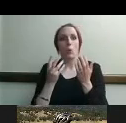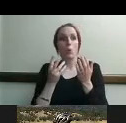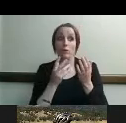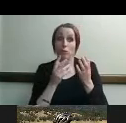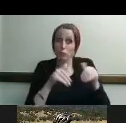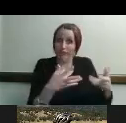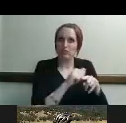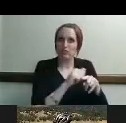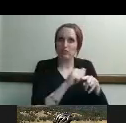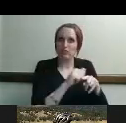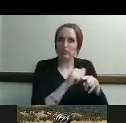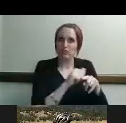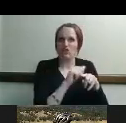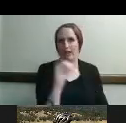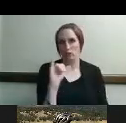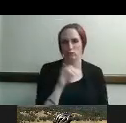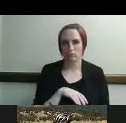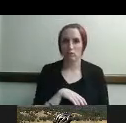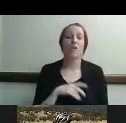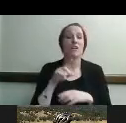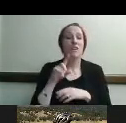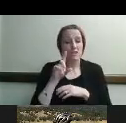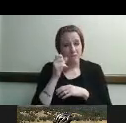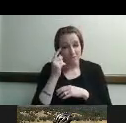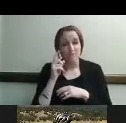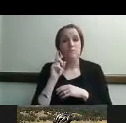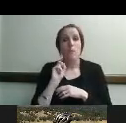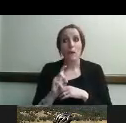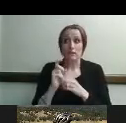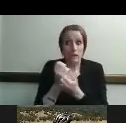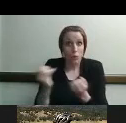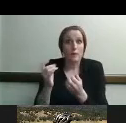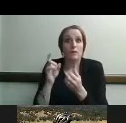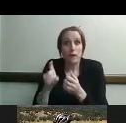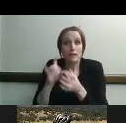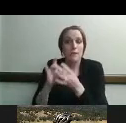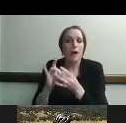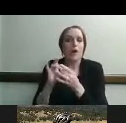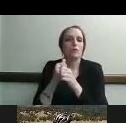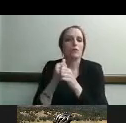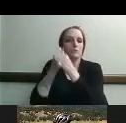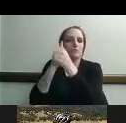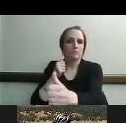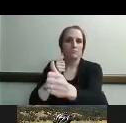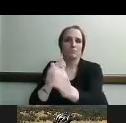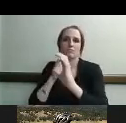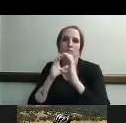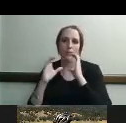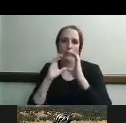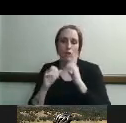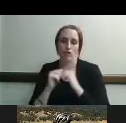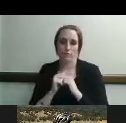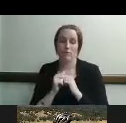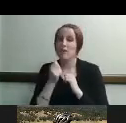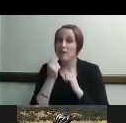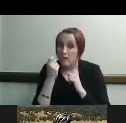two-way long distance communication and the important part of that is that this is at no cost to the deafblind